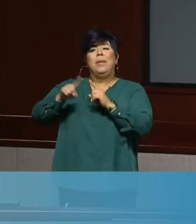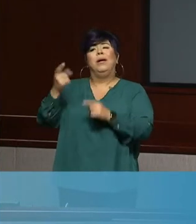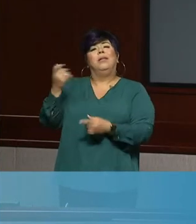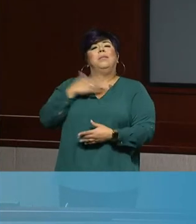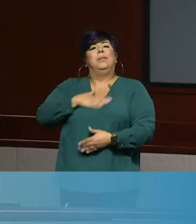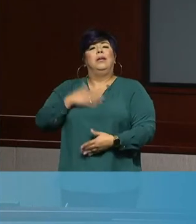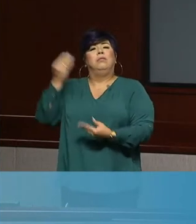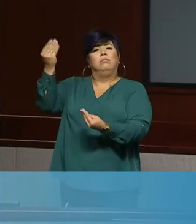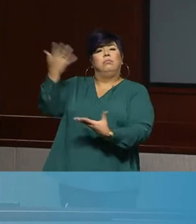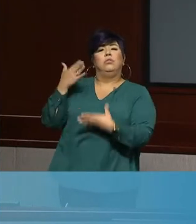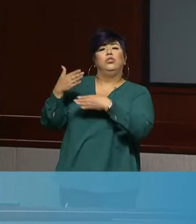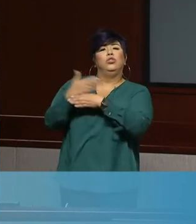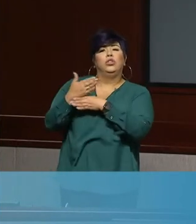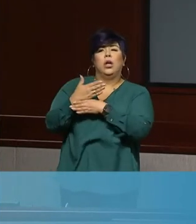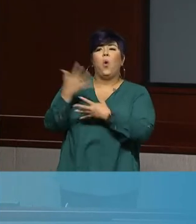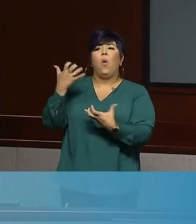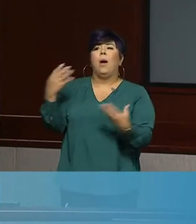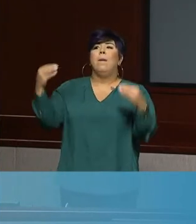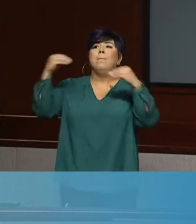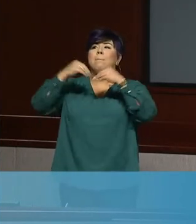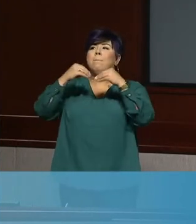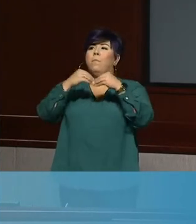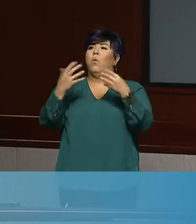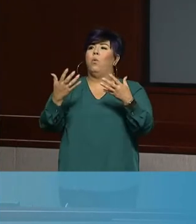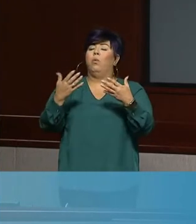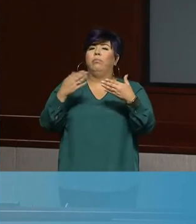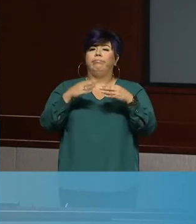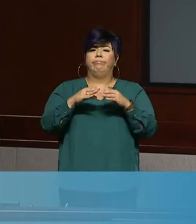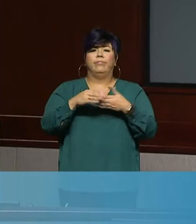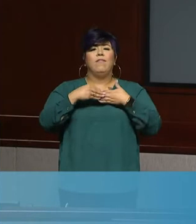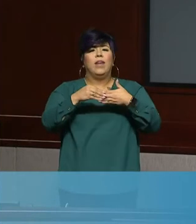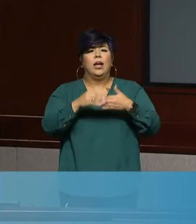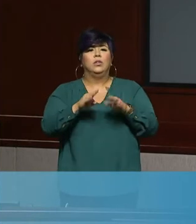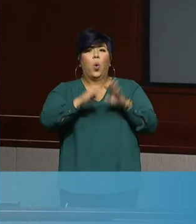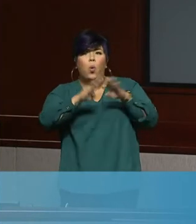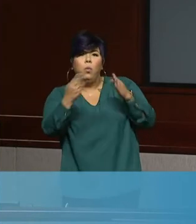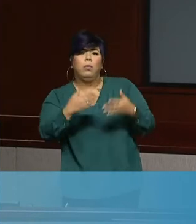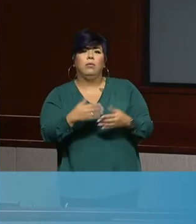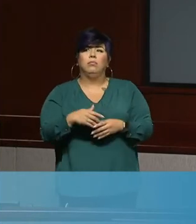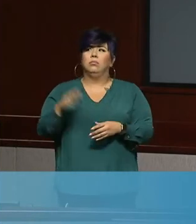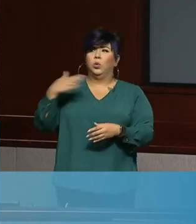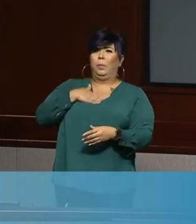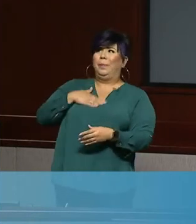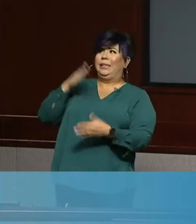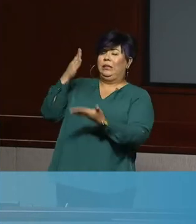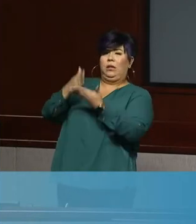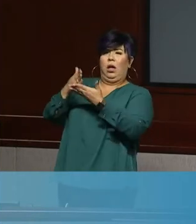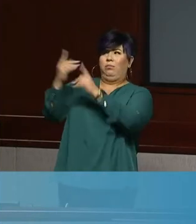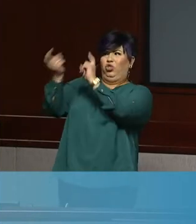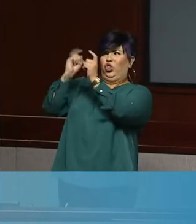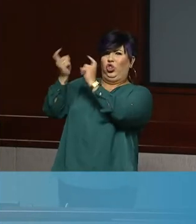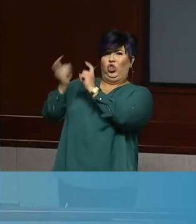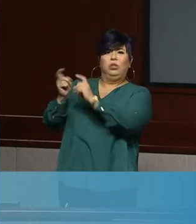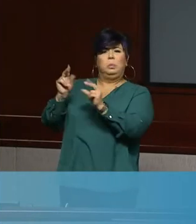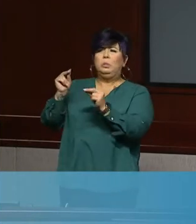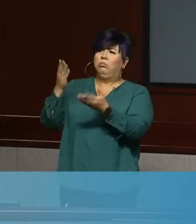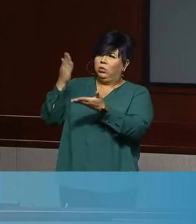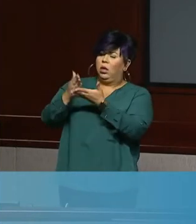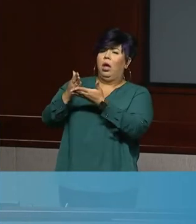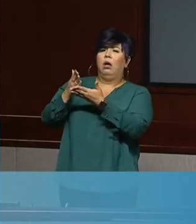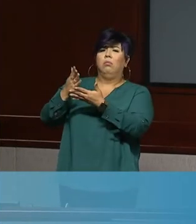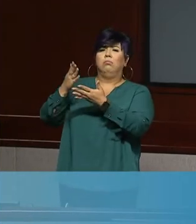for increased business activity and school reopening and that he not continue to move the goalposts on counties.